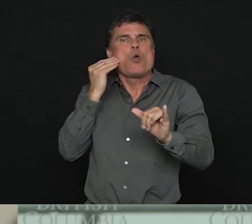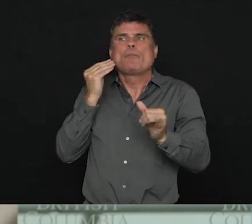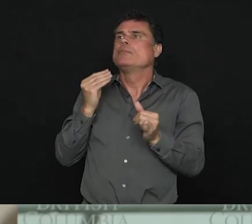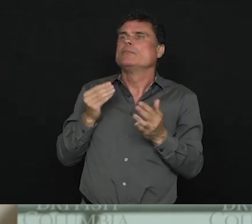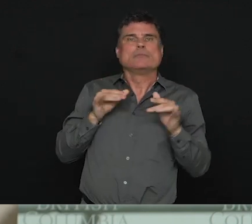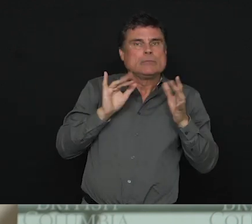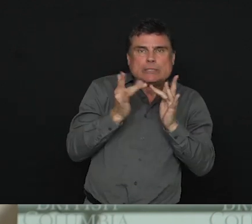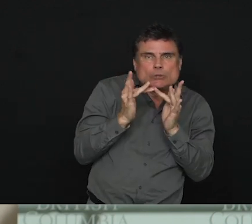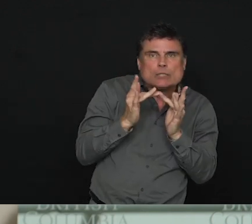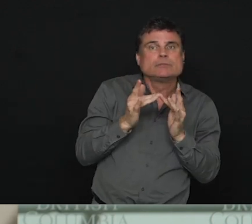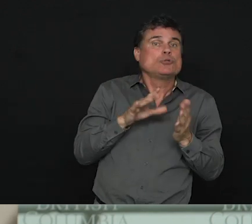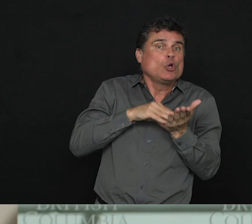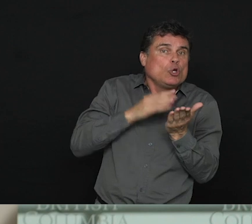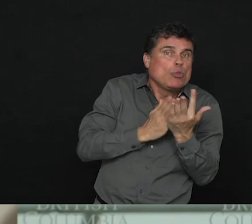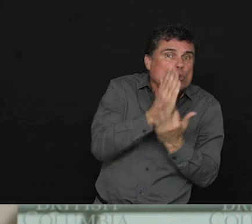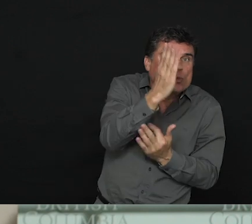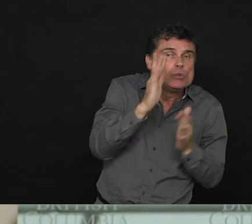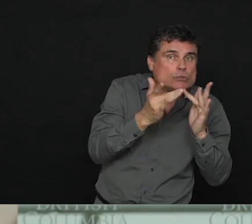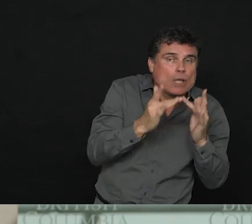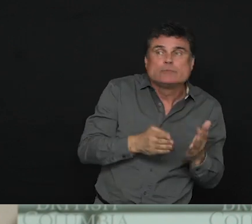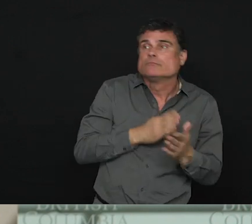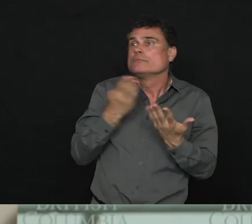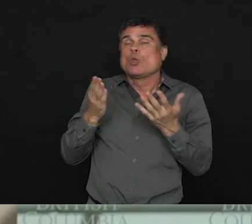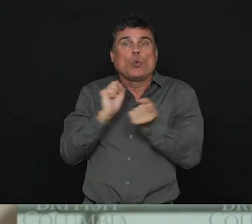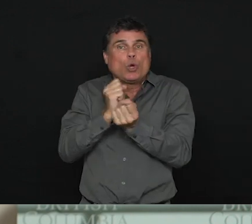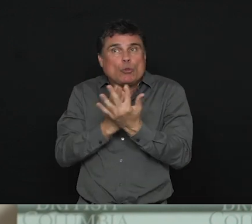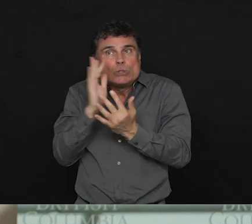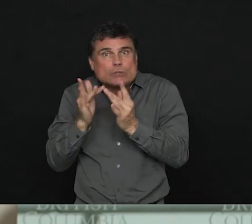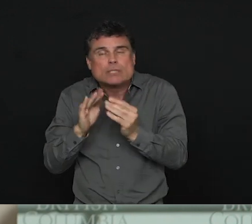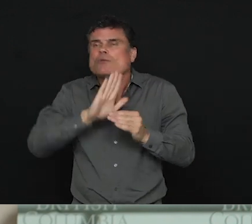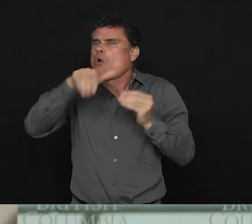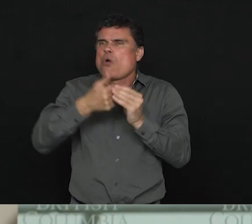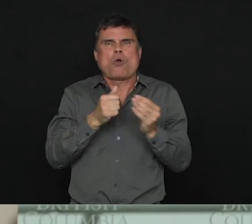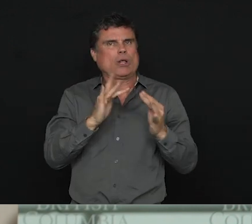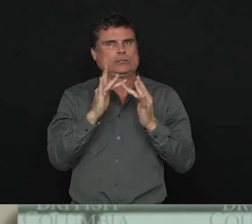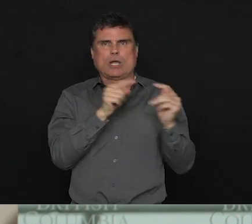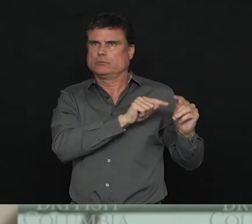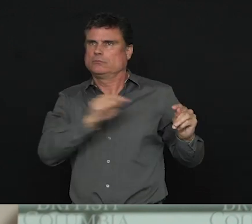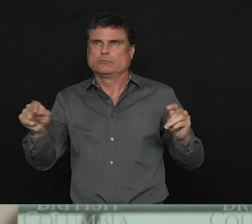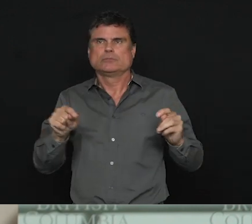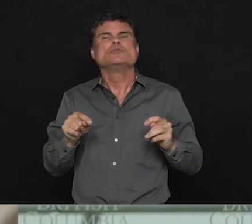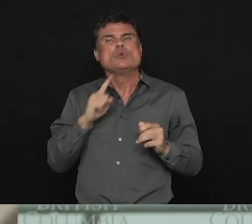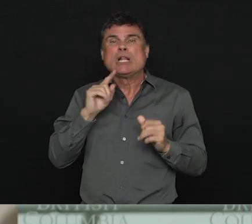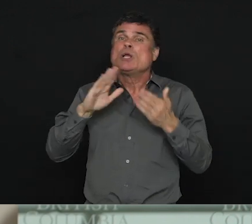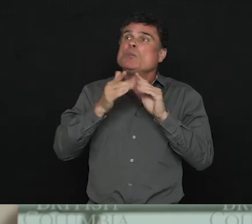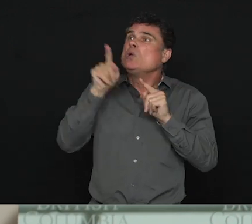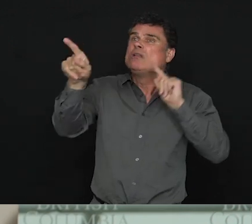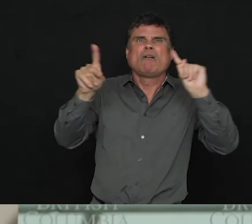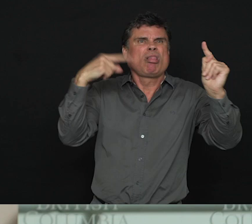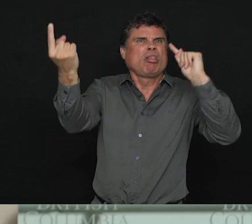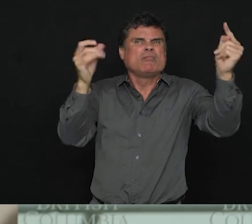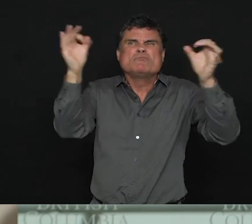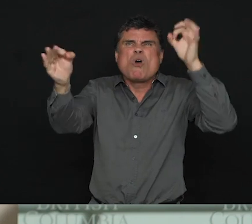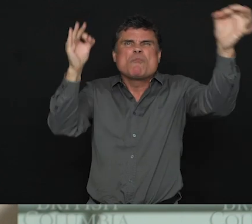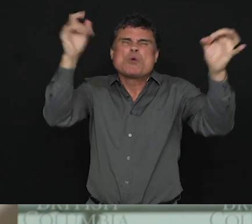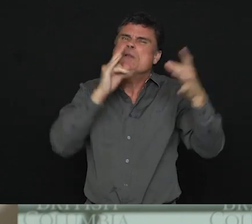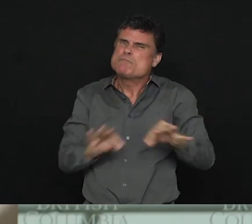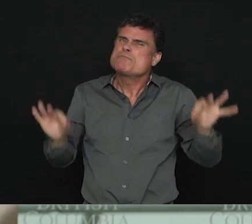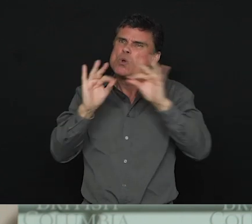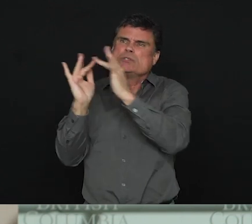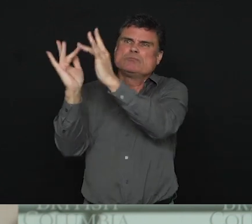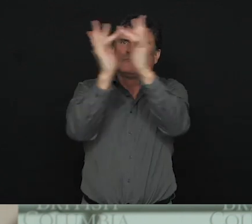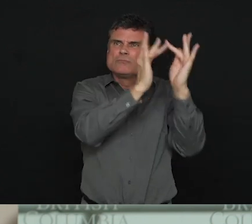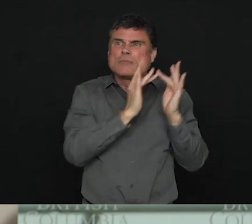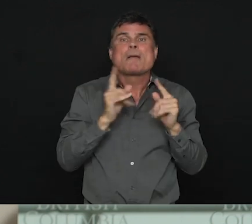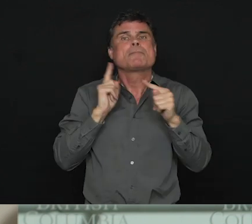and remote and indigenous communities, this is very important. As well, being able to get access to their healthcare system, people are